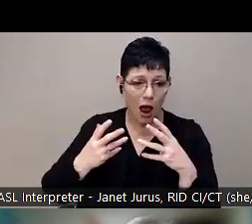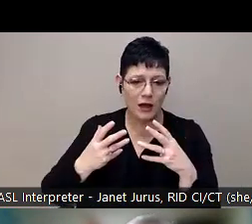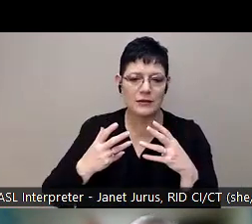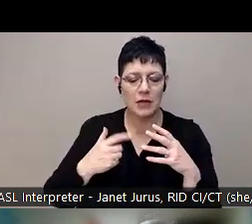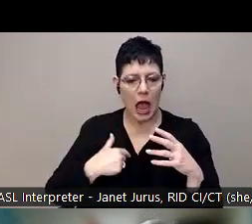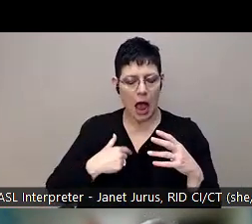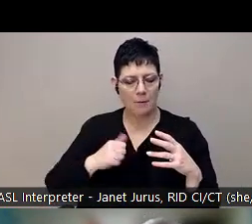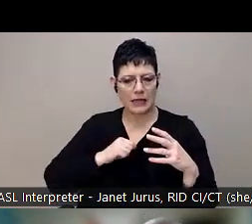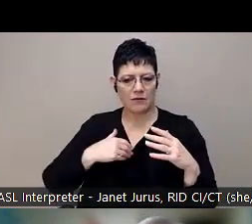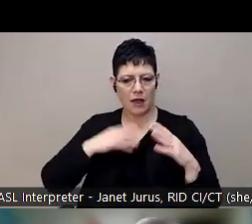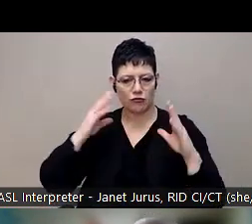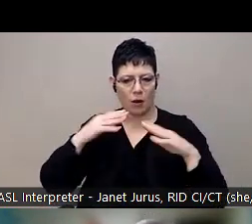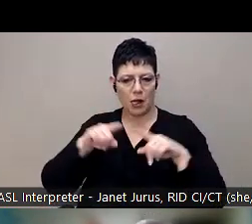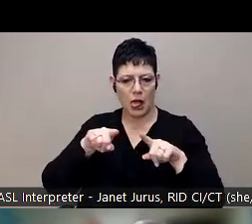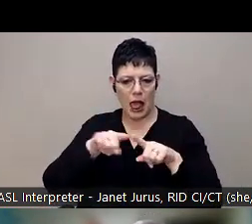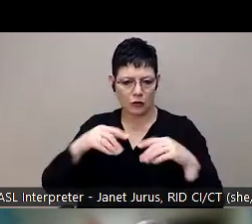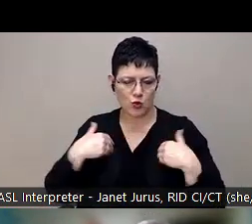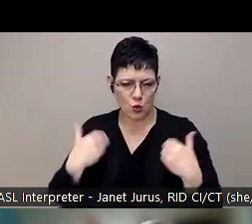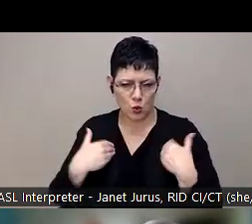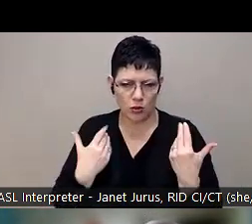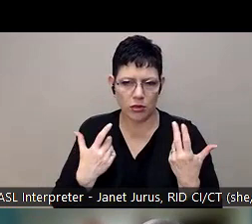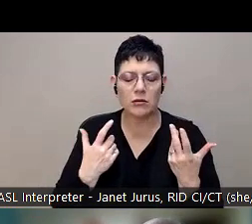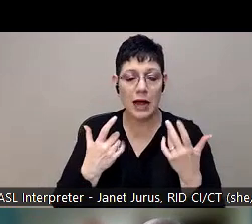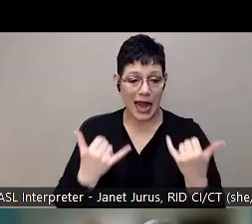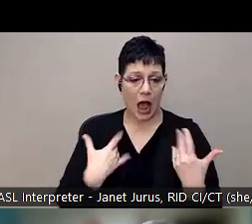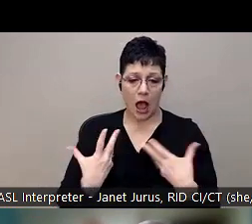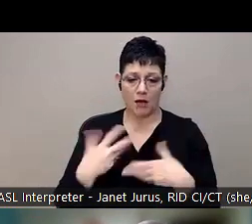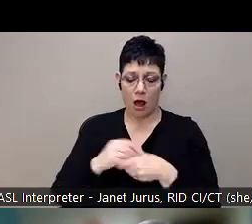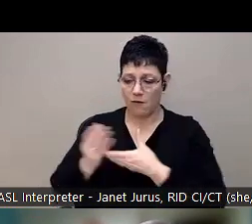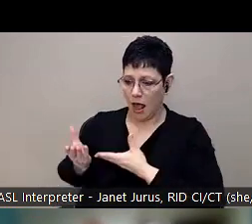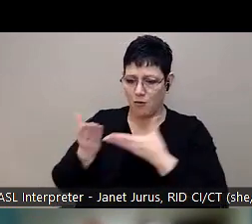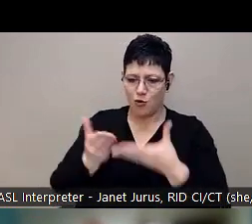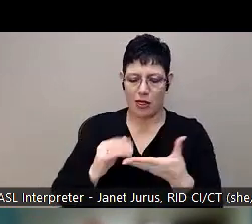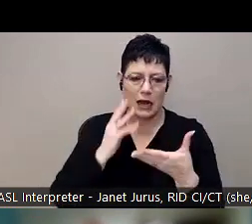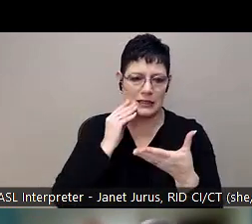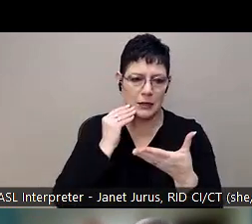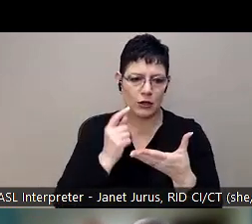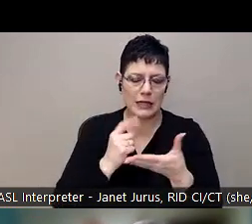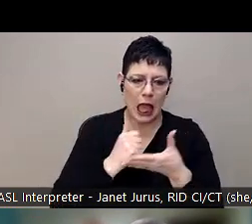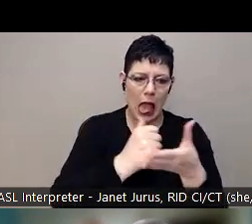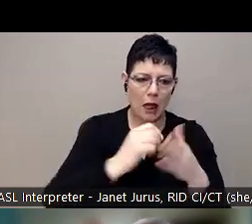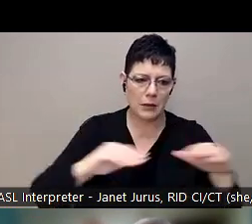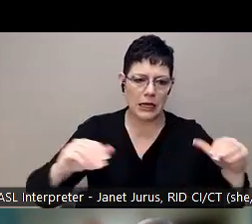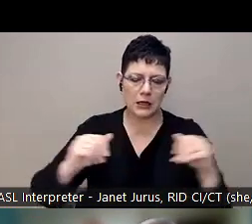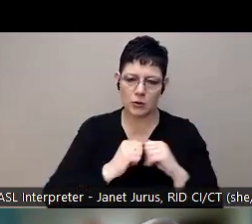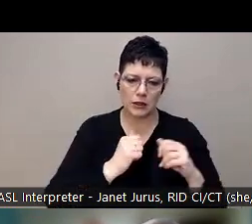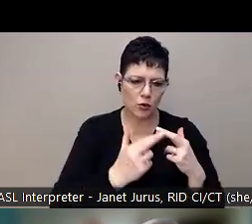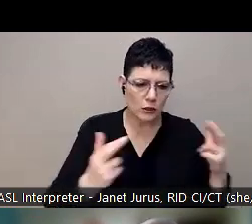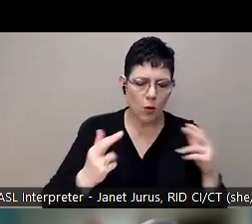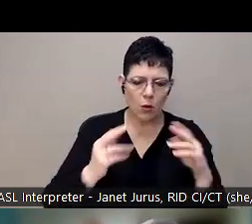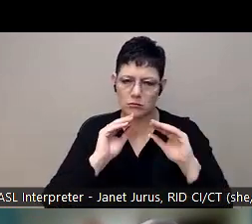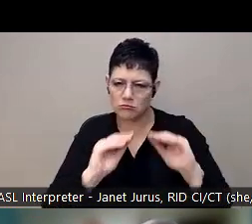youth. And so now I get to be involved with these kids, trying to provide them with education, opportunities,